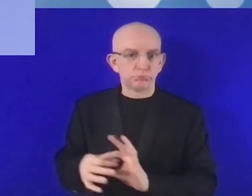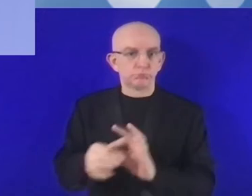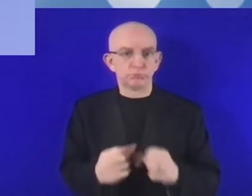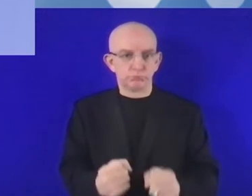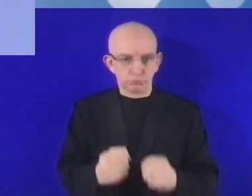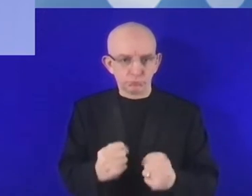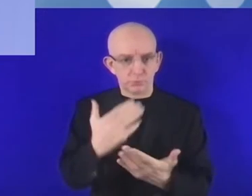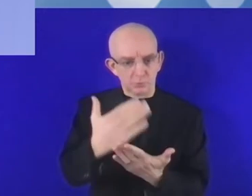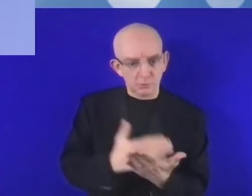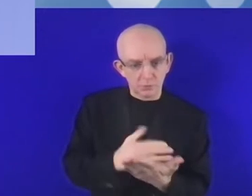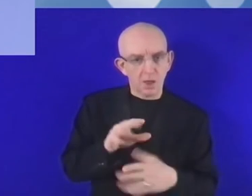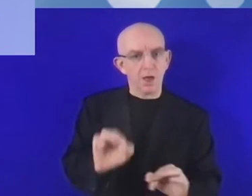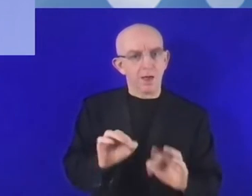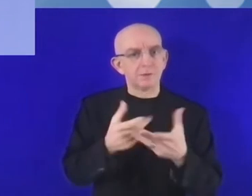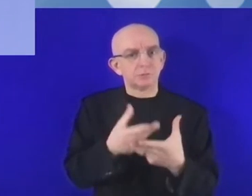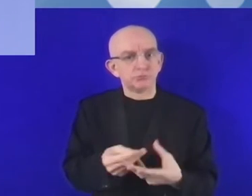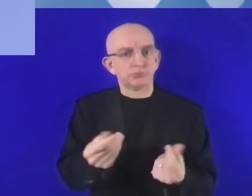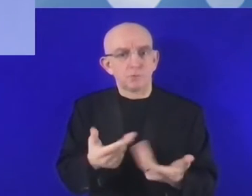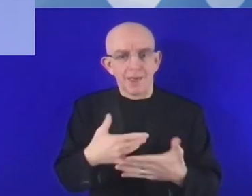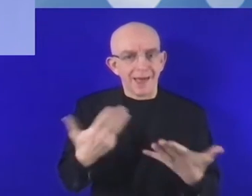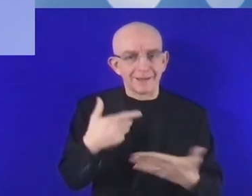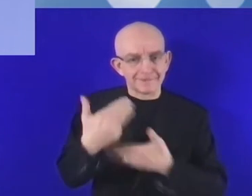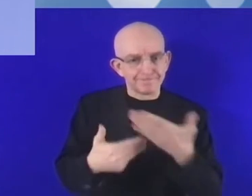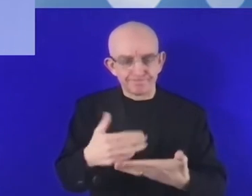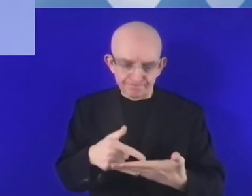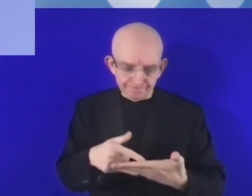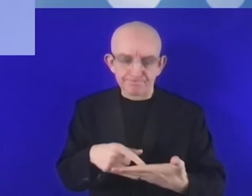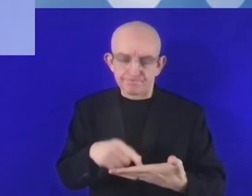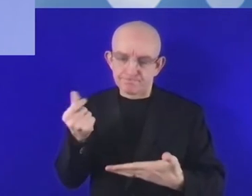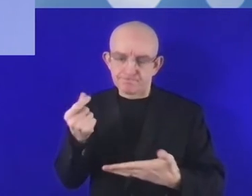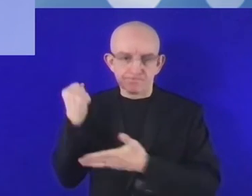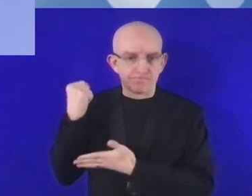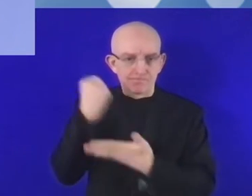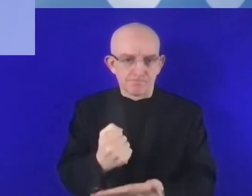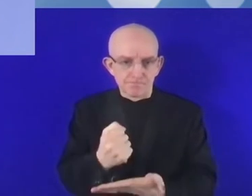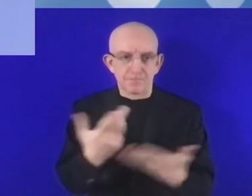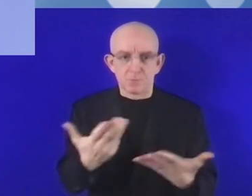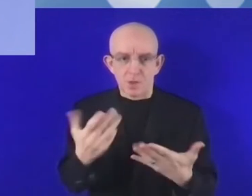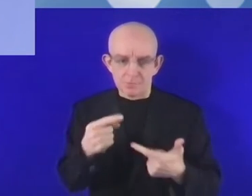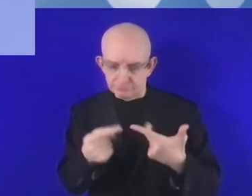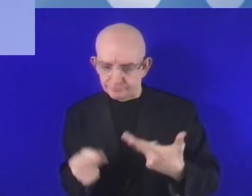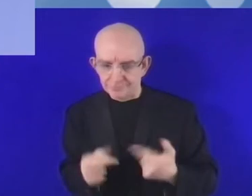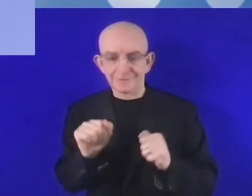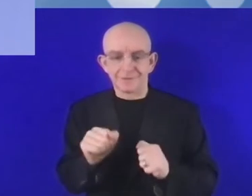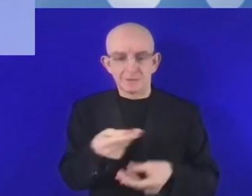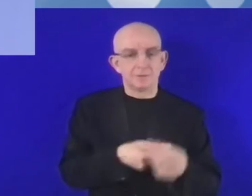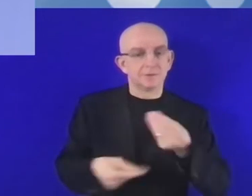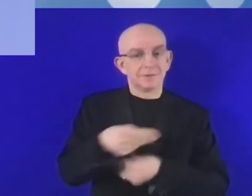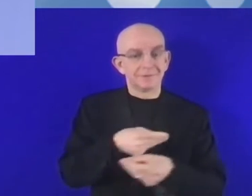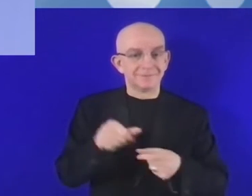procurements, telecom sector regulations are some regulatory interventions that our digital